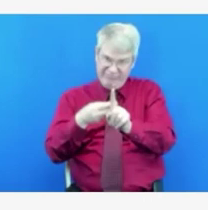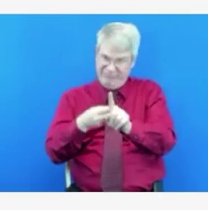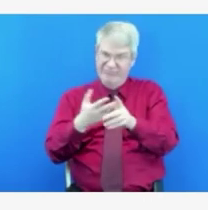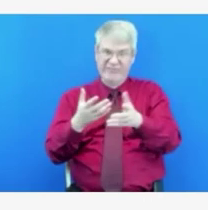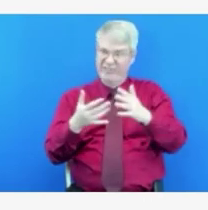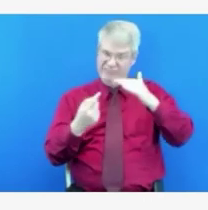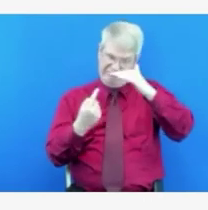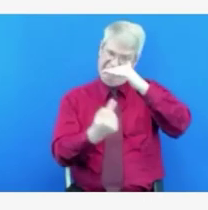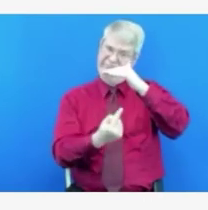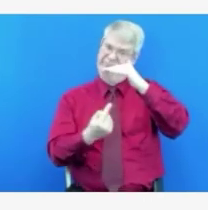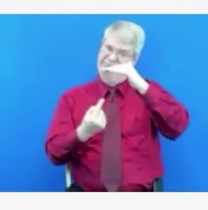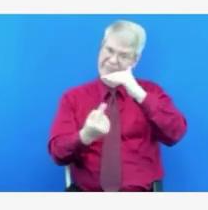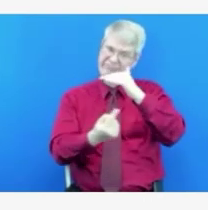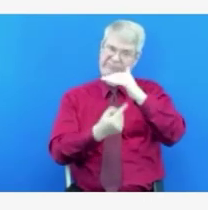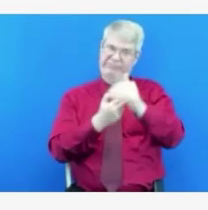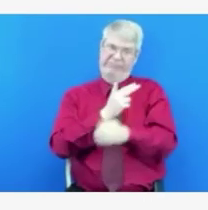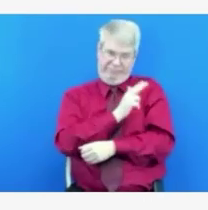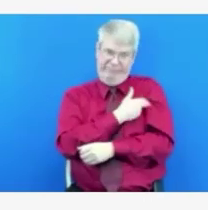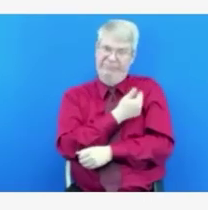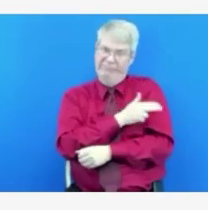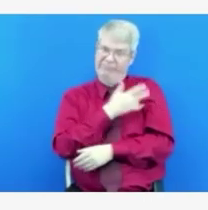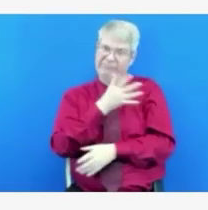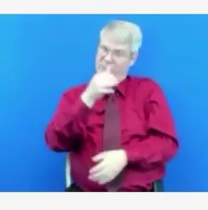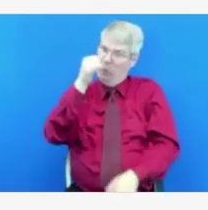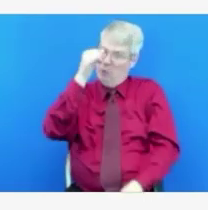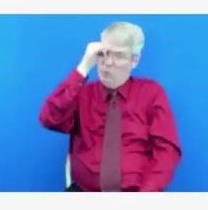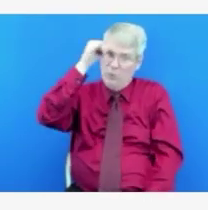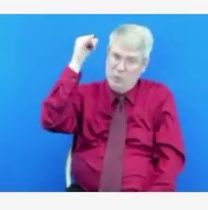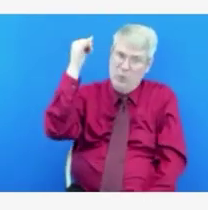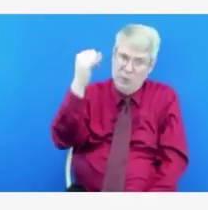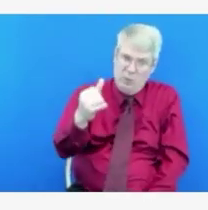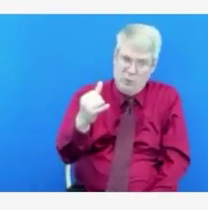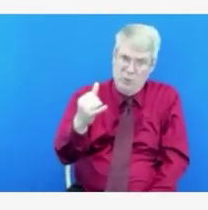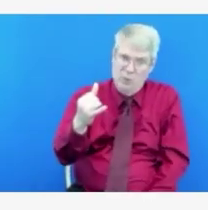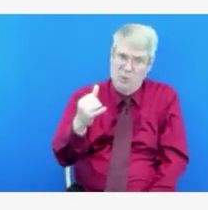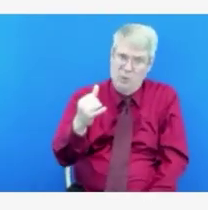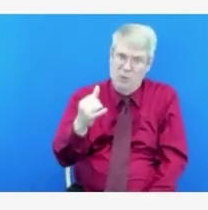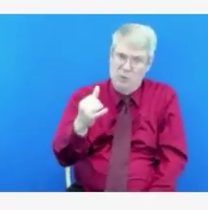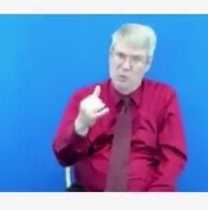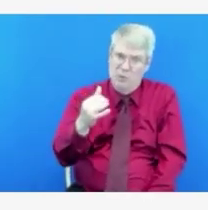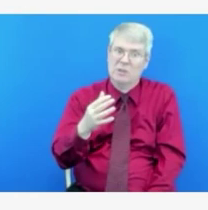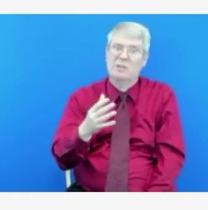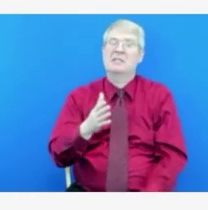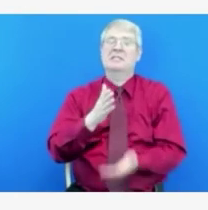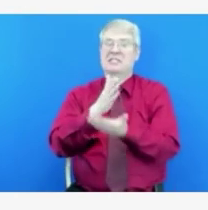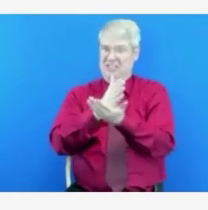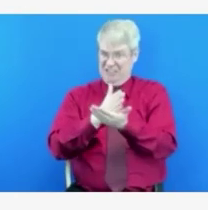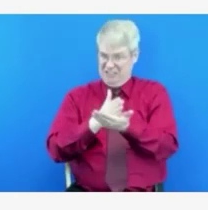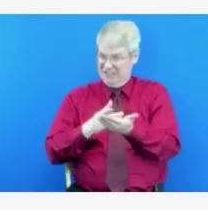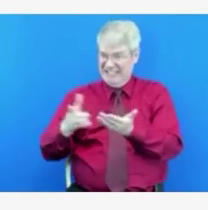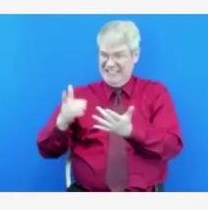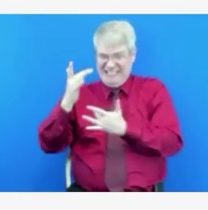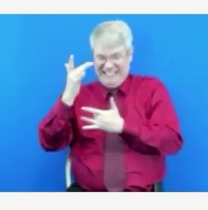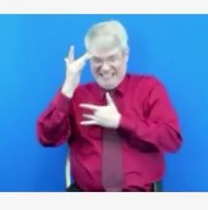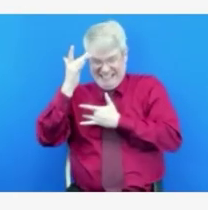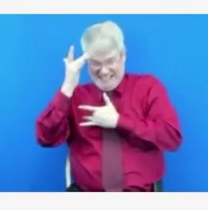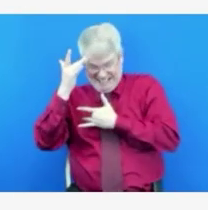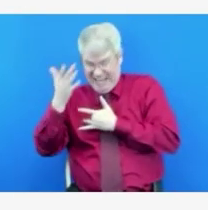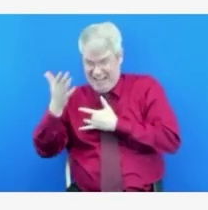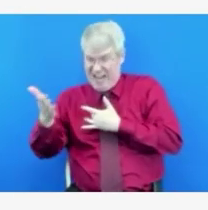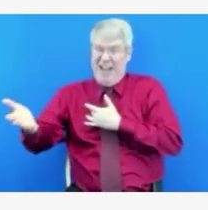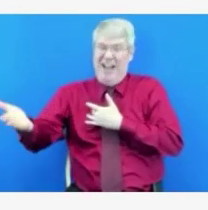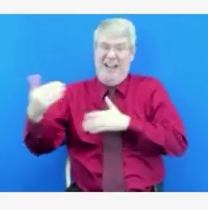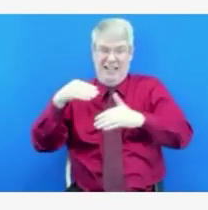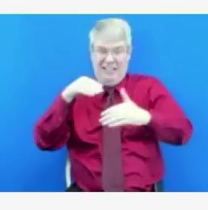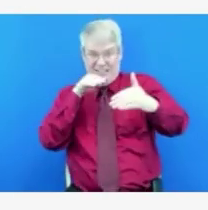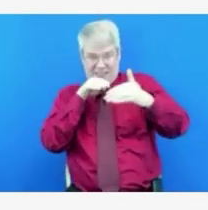from their COVID without needing critical care. And they have a shorter length of stay usually measured in a handful of days. So when you add